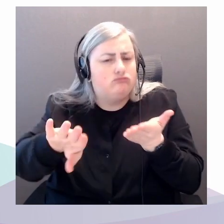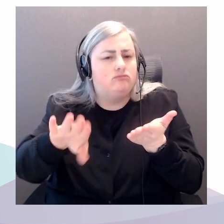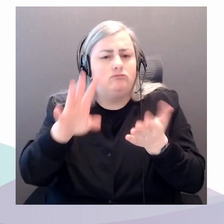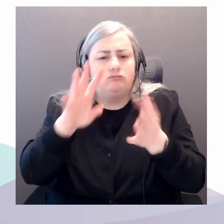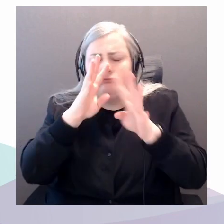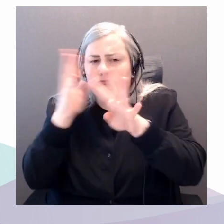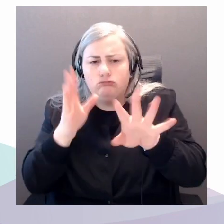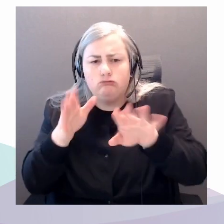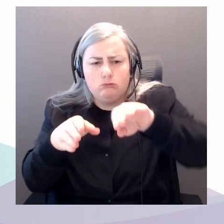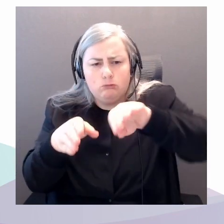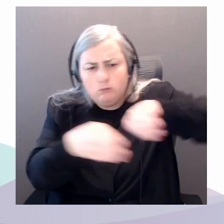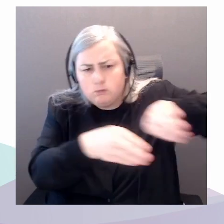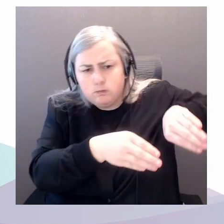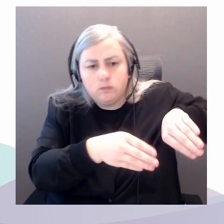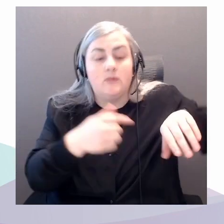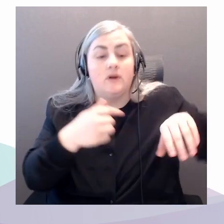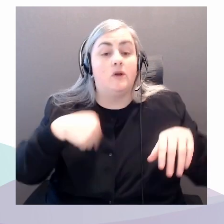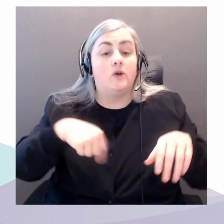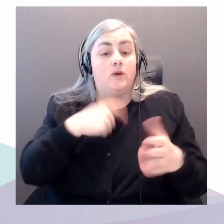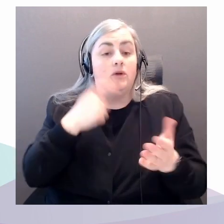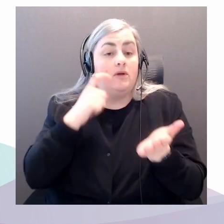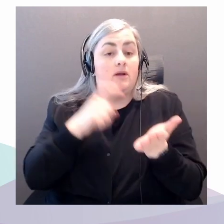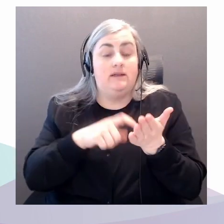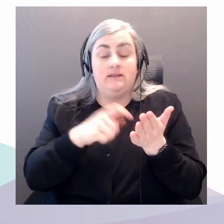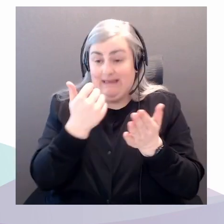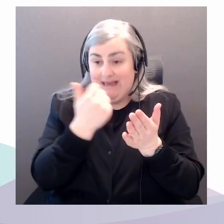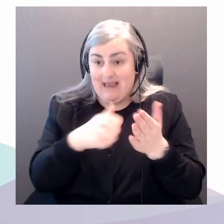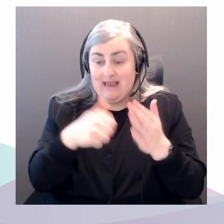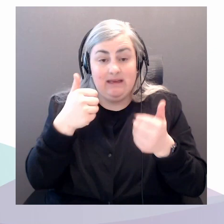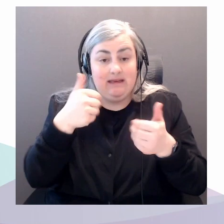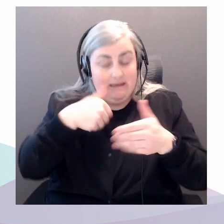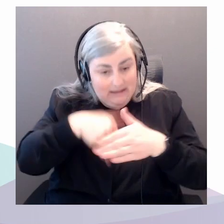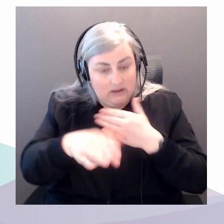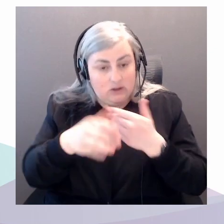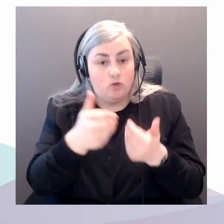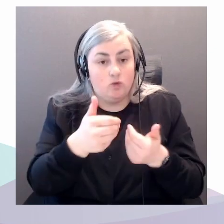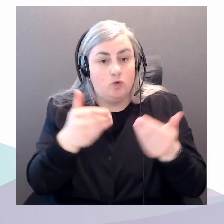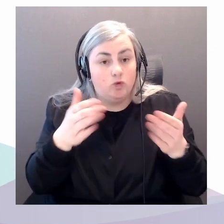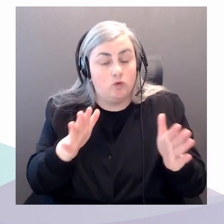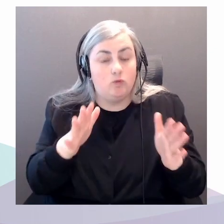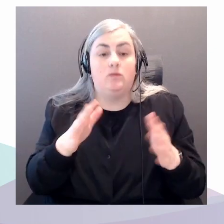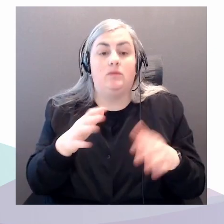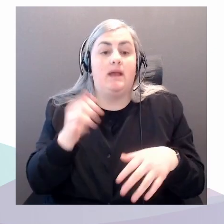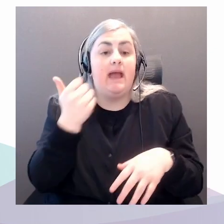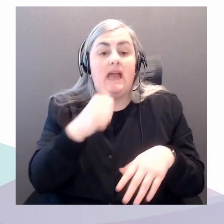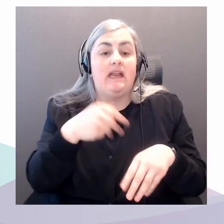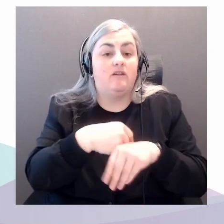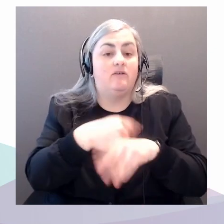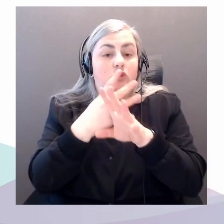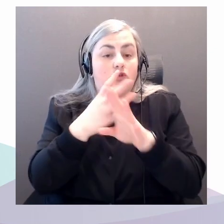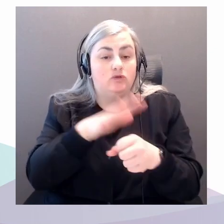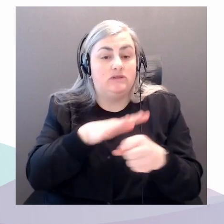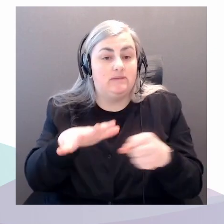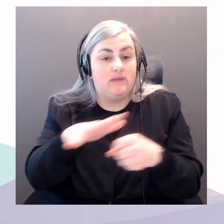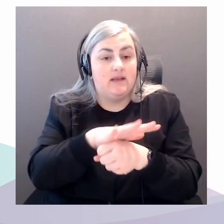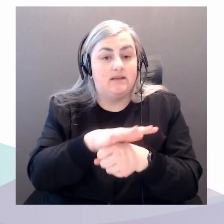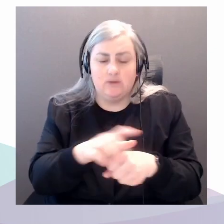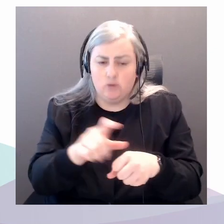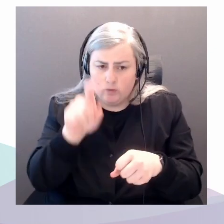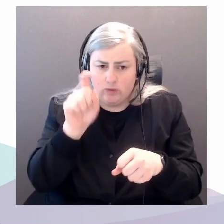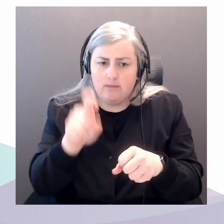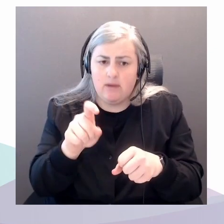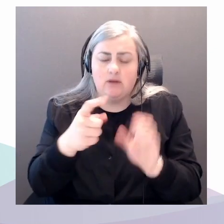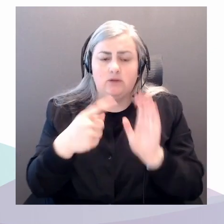any virtual space, and we must bring them into view. With this knowledge of history,